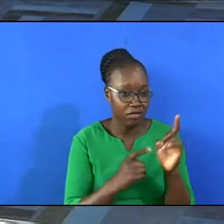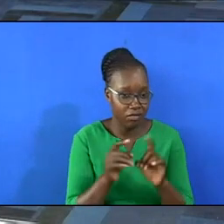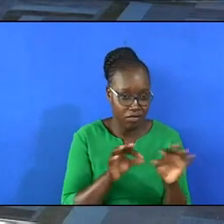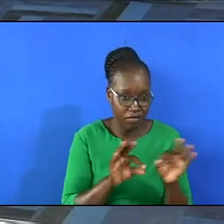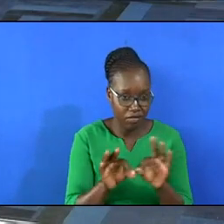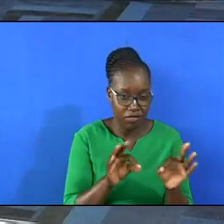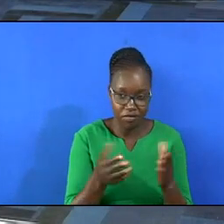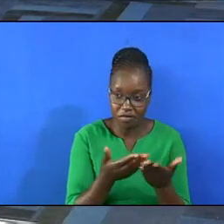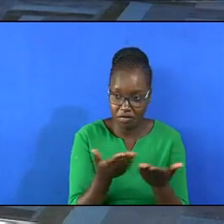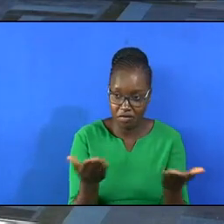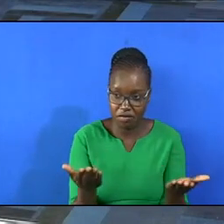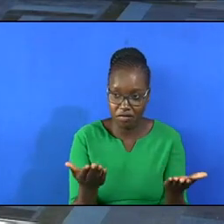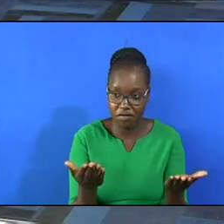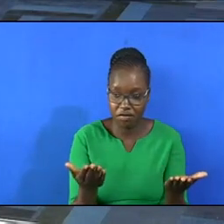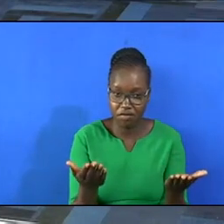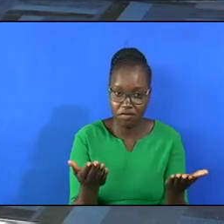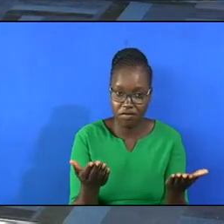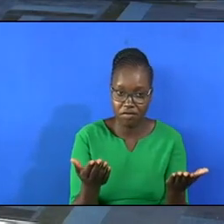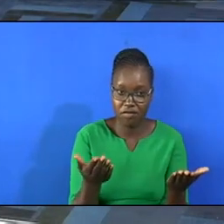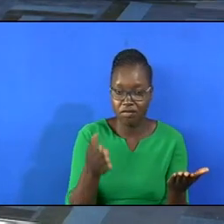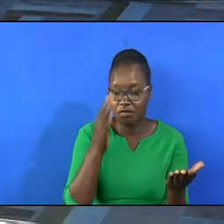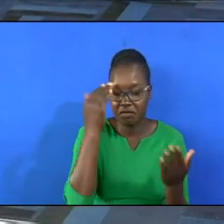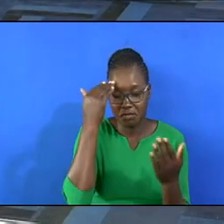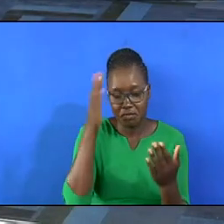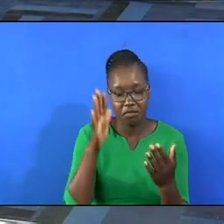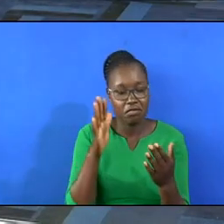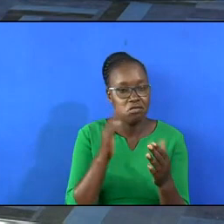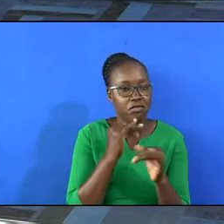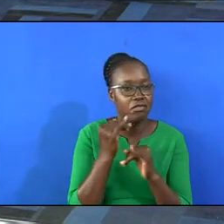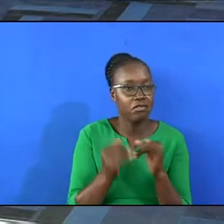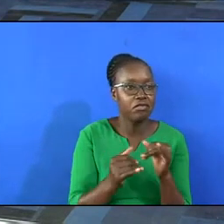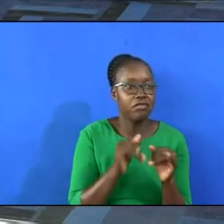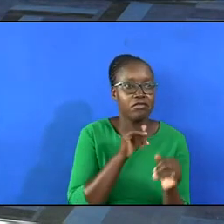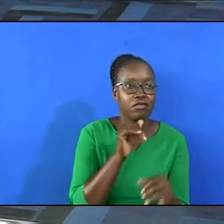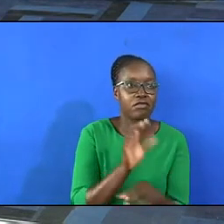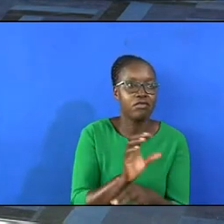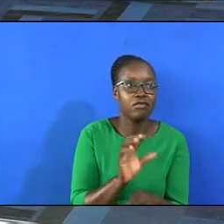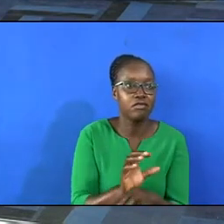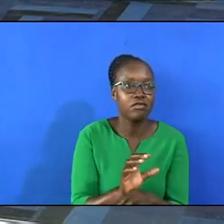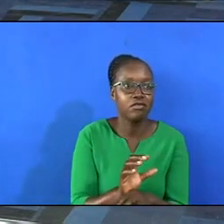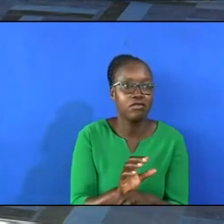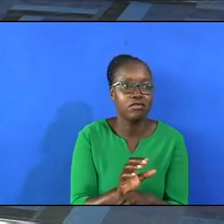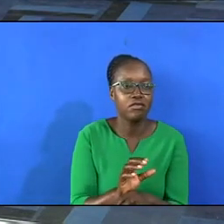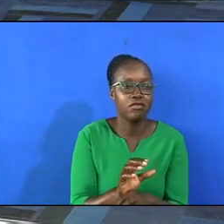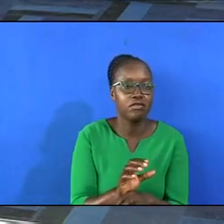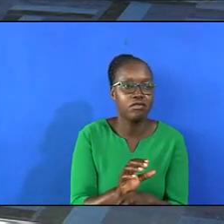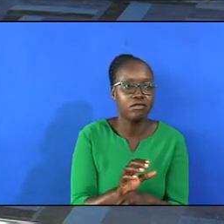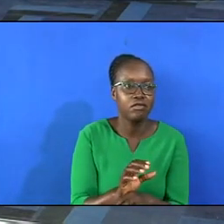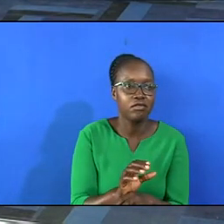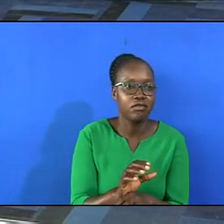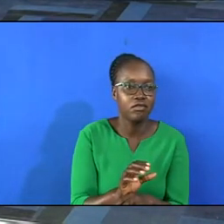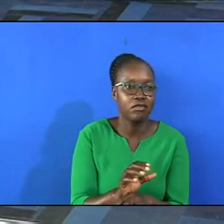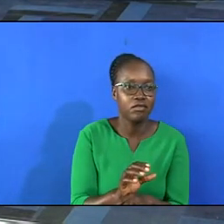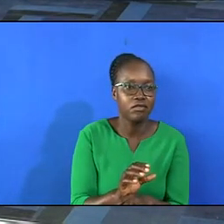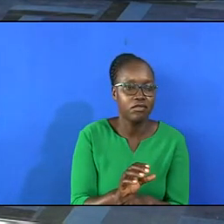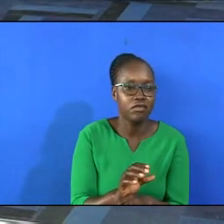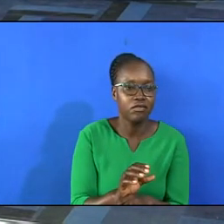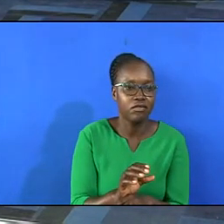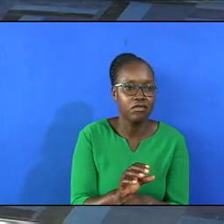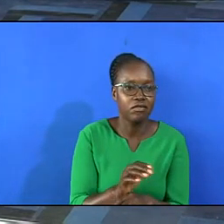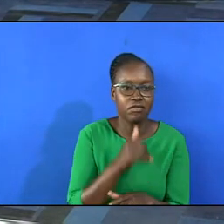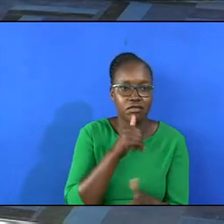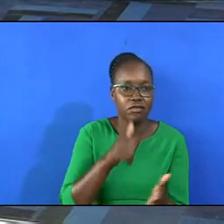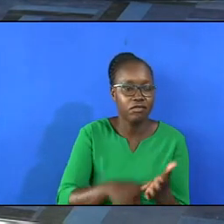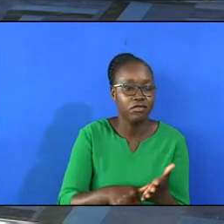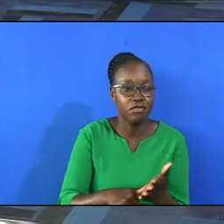this unknown God and as a result no church ever there's no epistle called